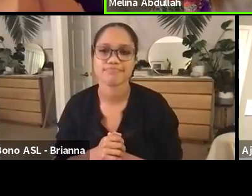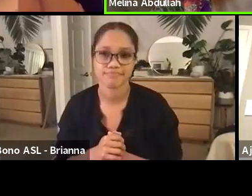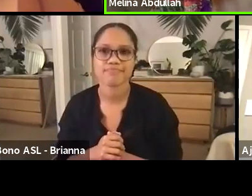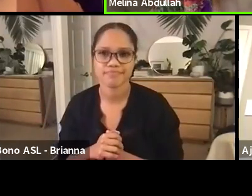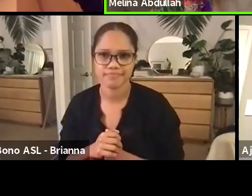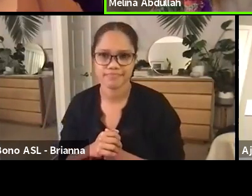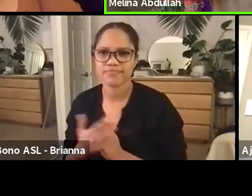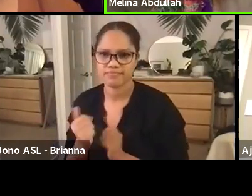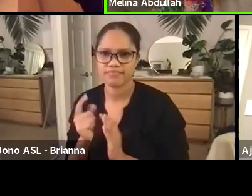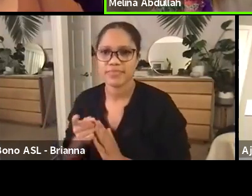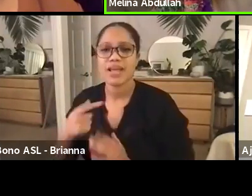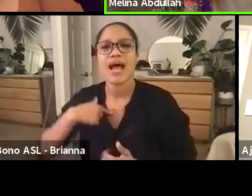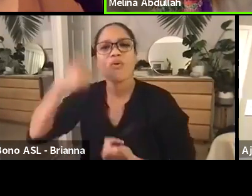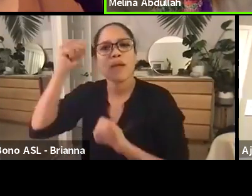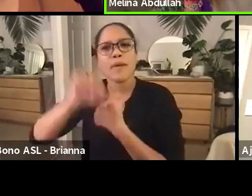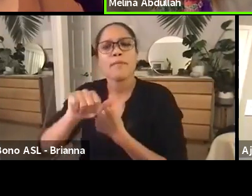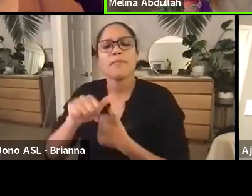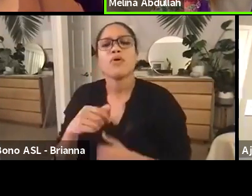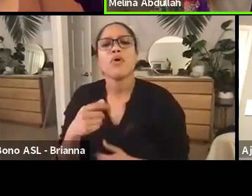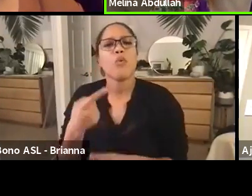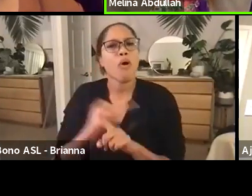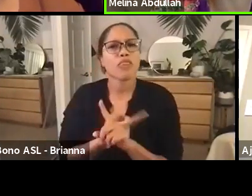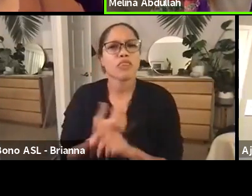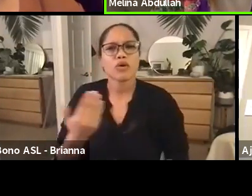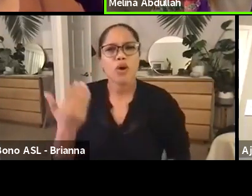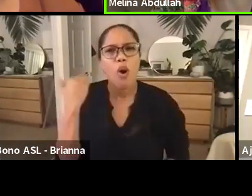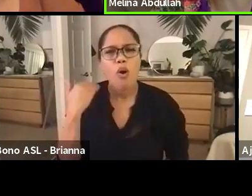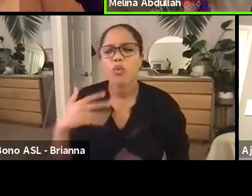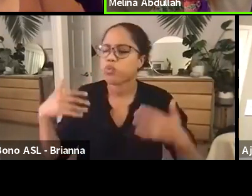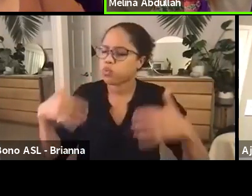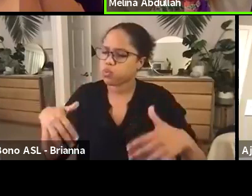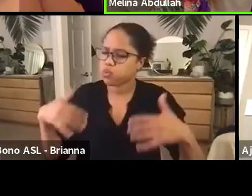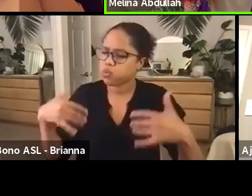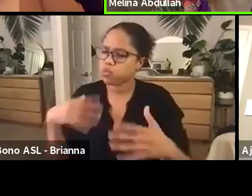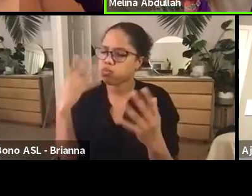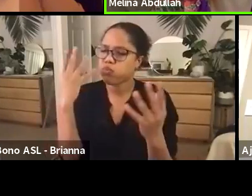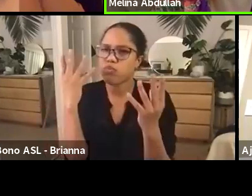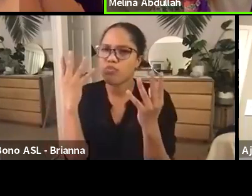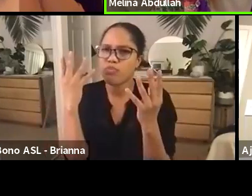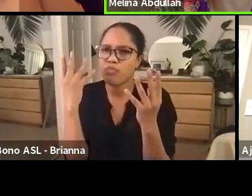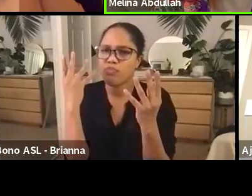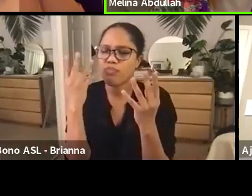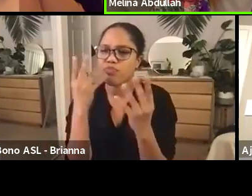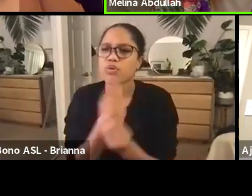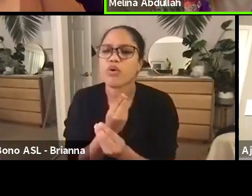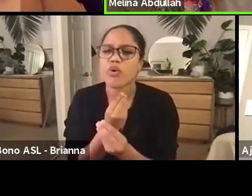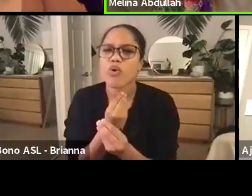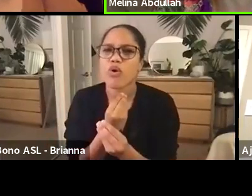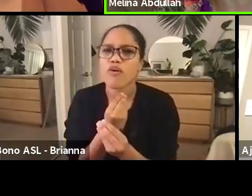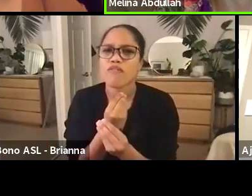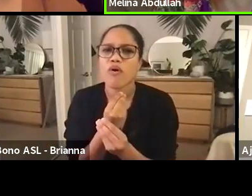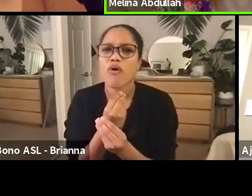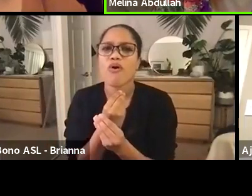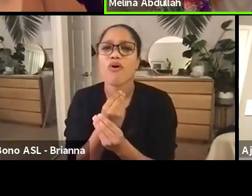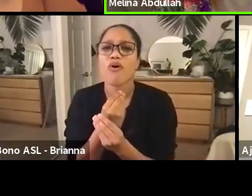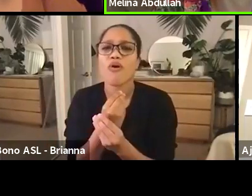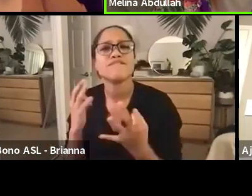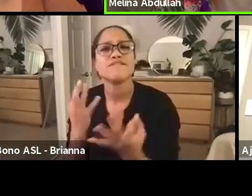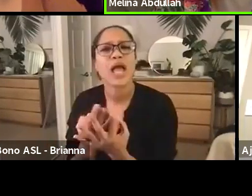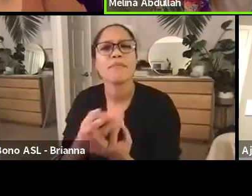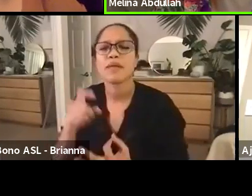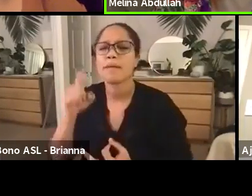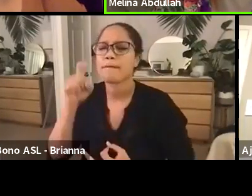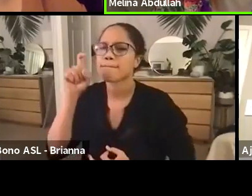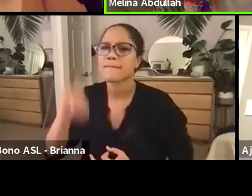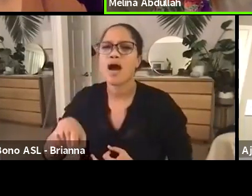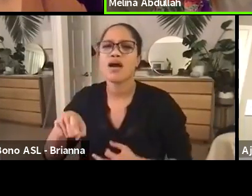ago, how beautiful it is to give our loved ones, our revered family, their flowers, their